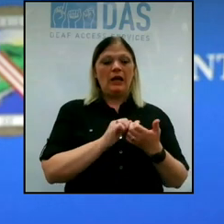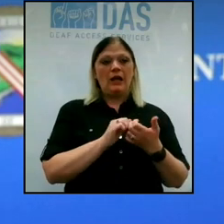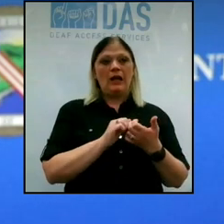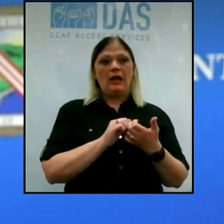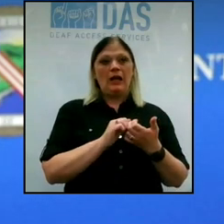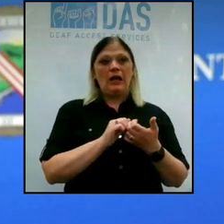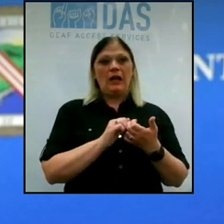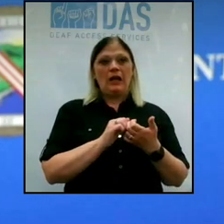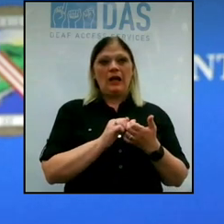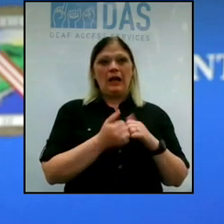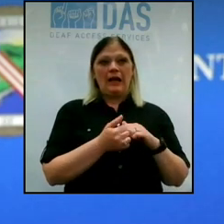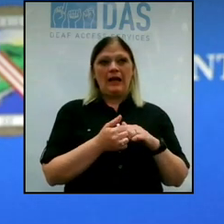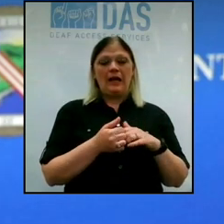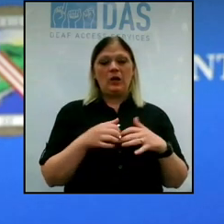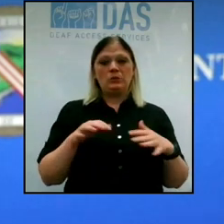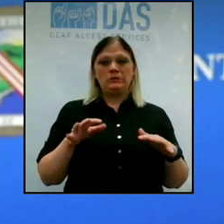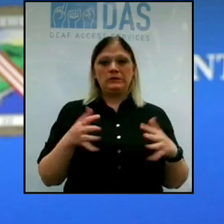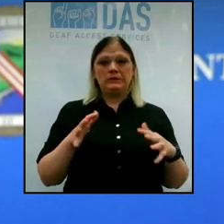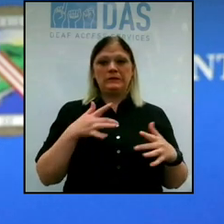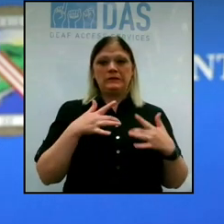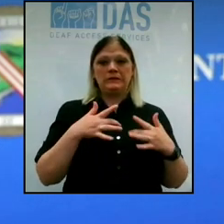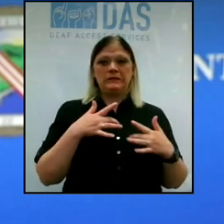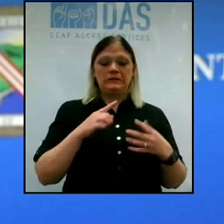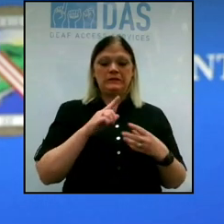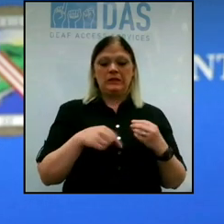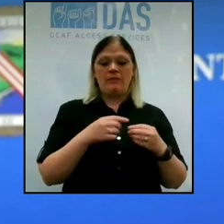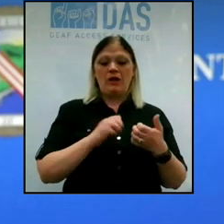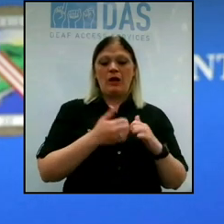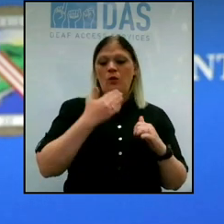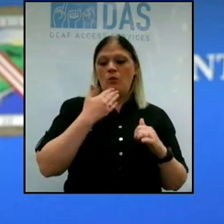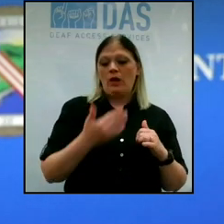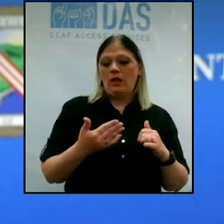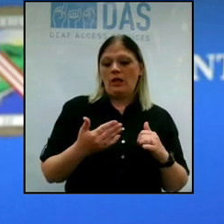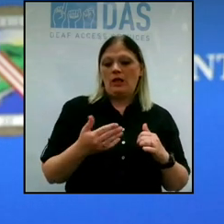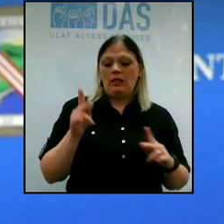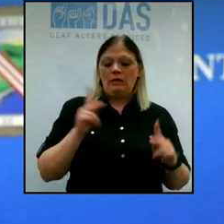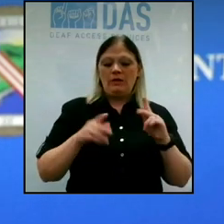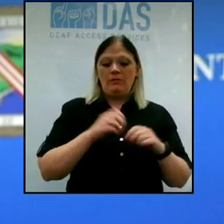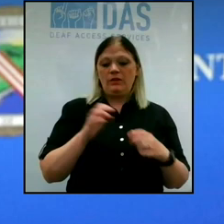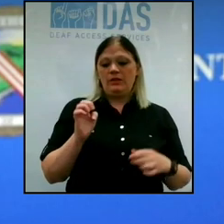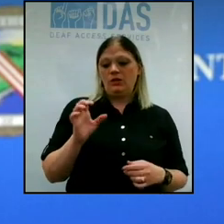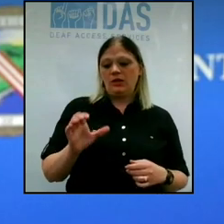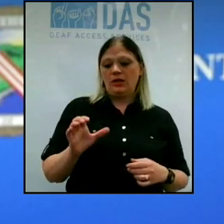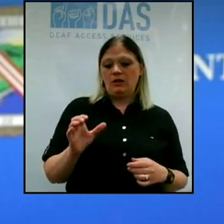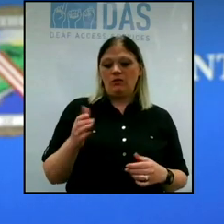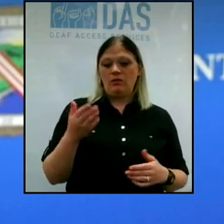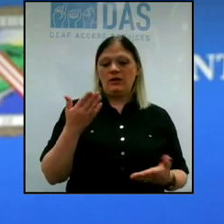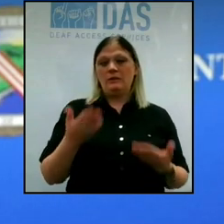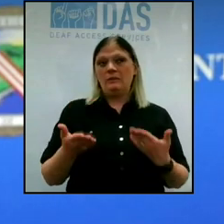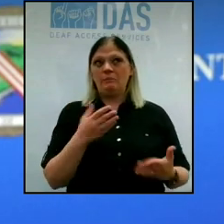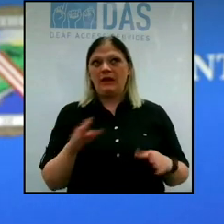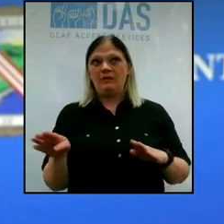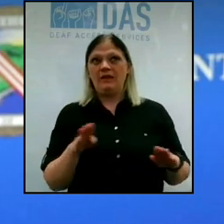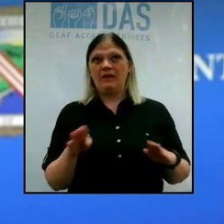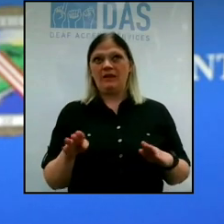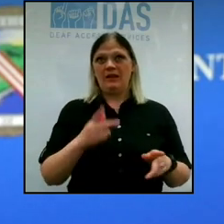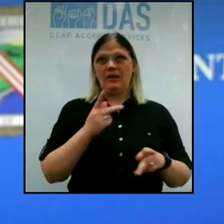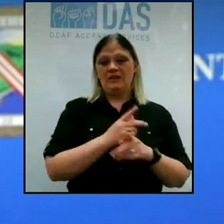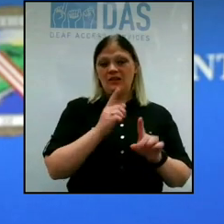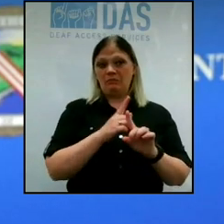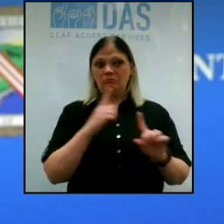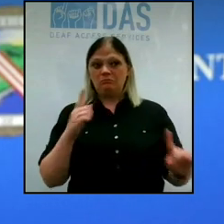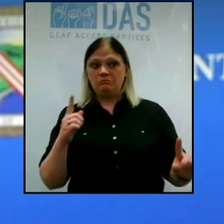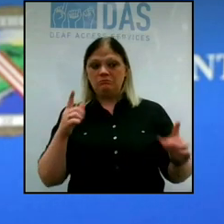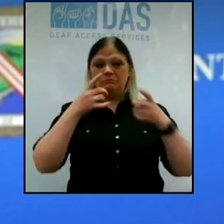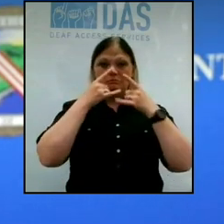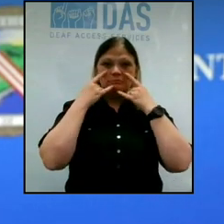How anxious are you about how well folks in Erie County may behave, keep their distance and wear